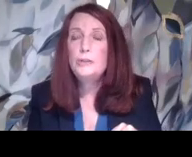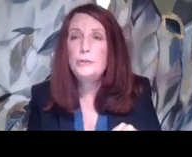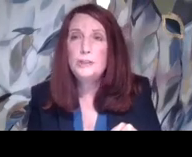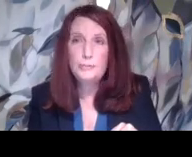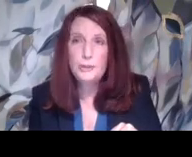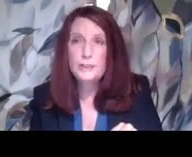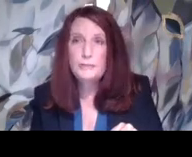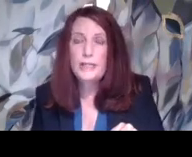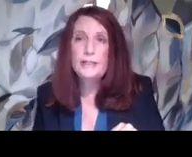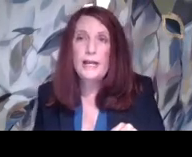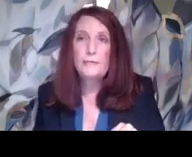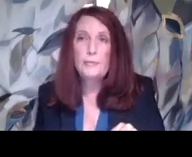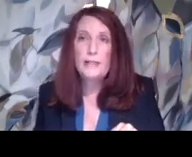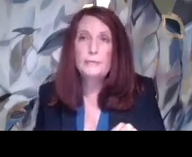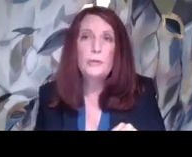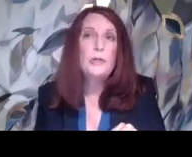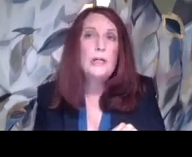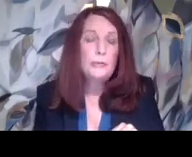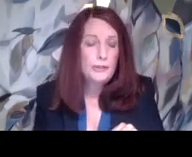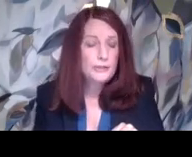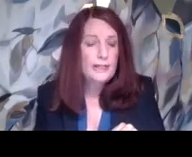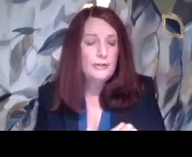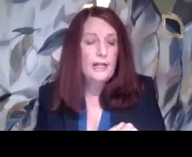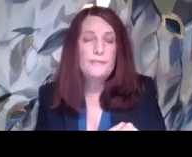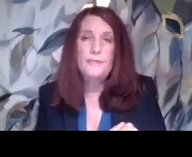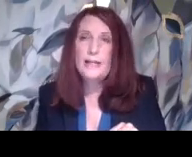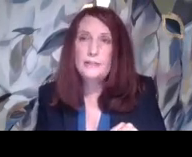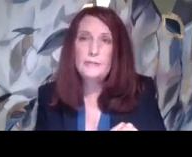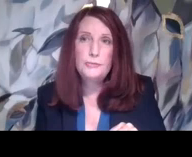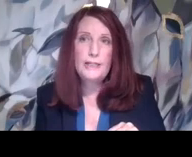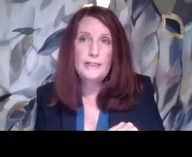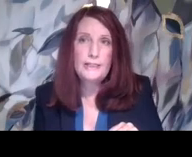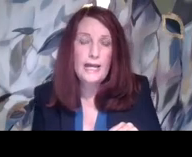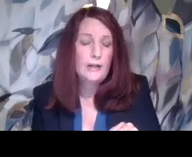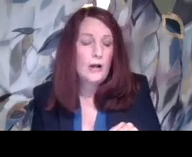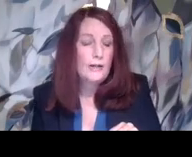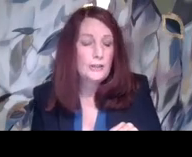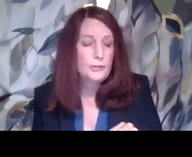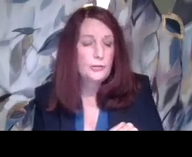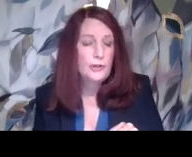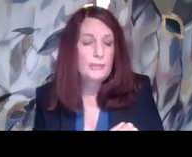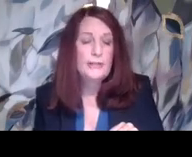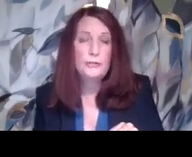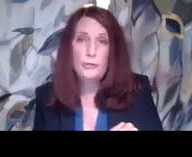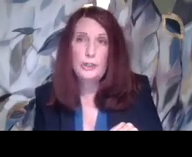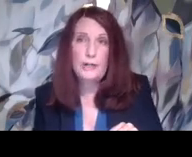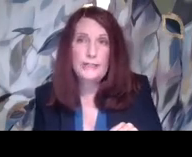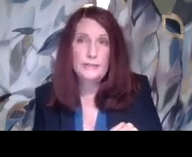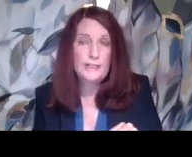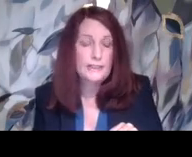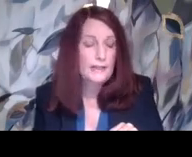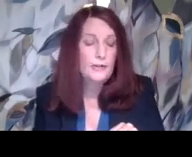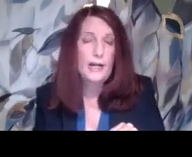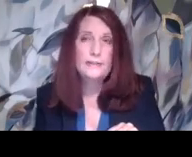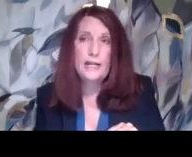in students to participate in that for possible careers later in life. Activities related to that are extra can be extracurricular